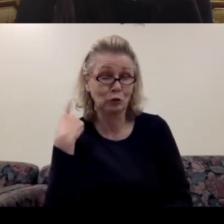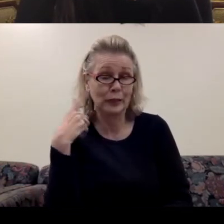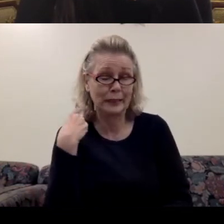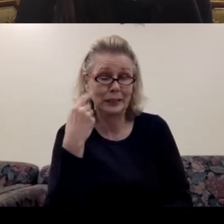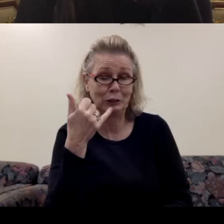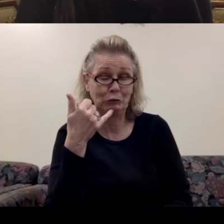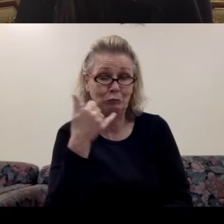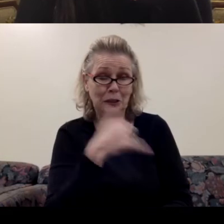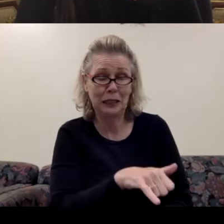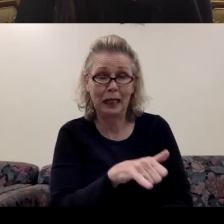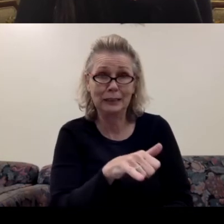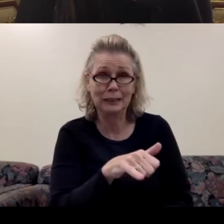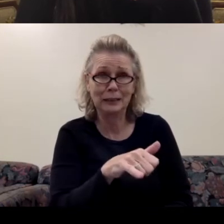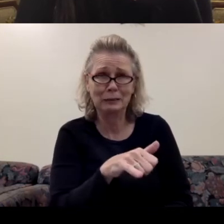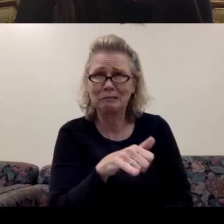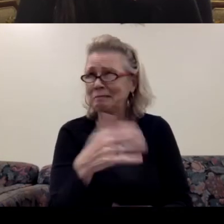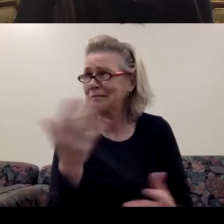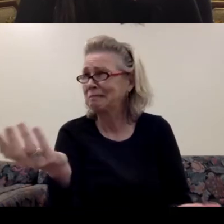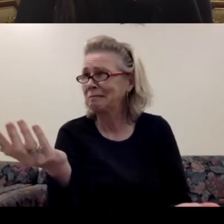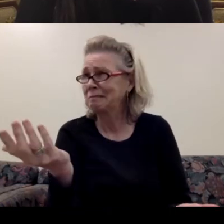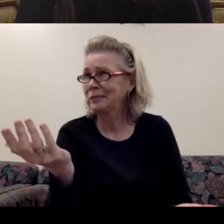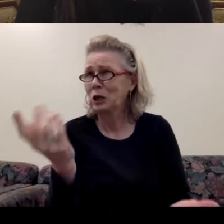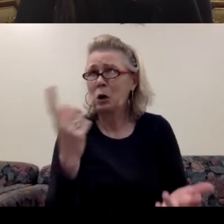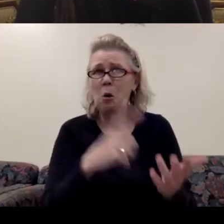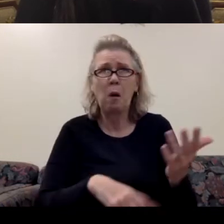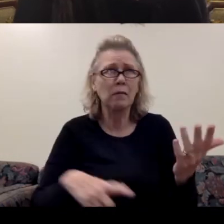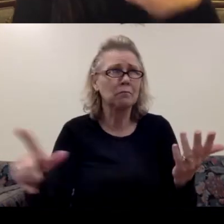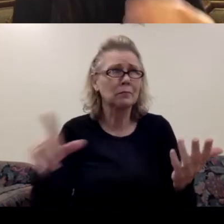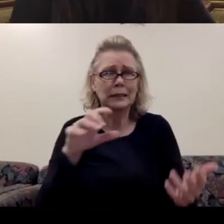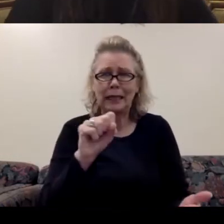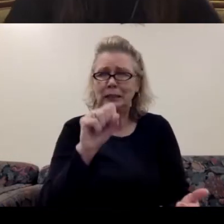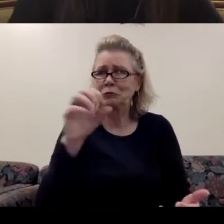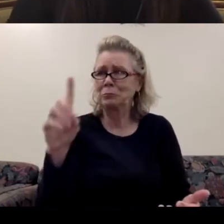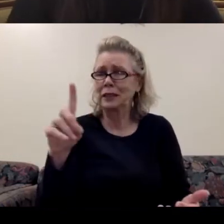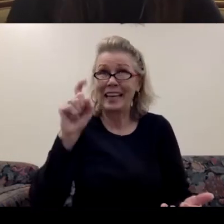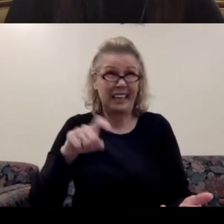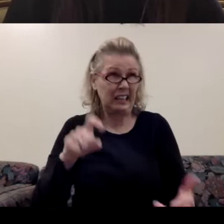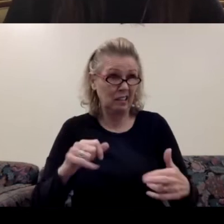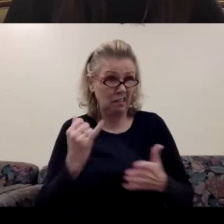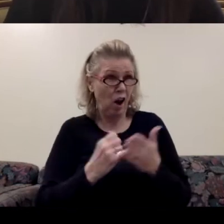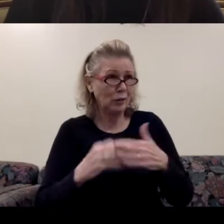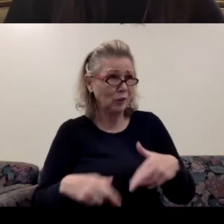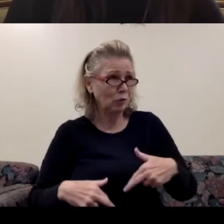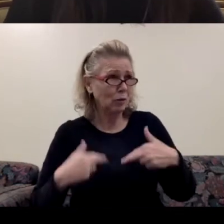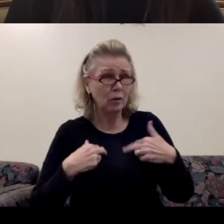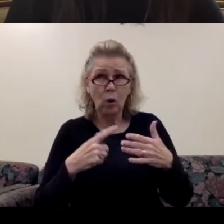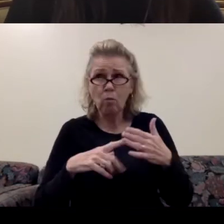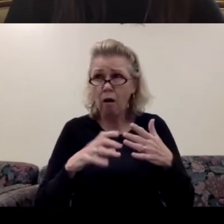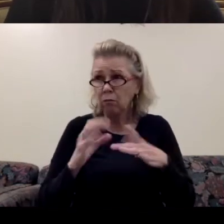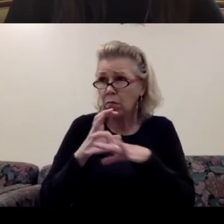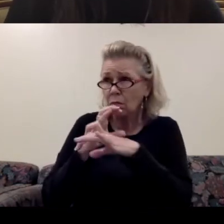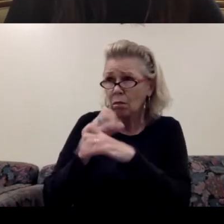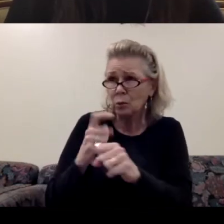Why does sanitation need an artist in residence? What's so compelling for an artist?